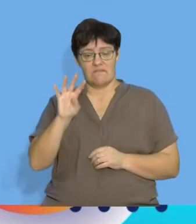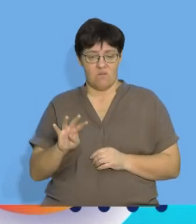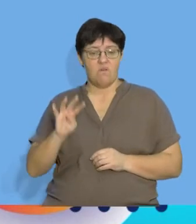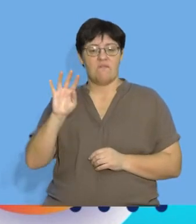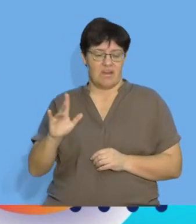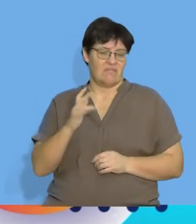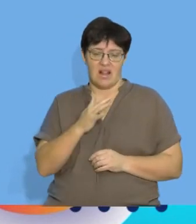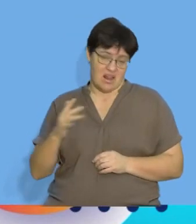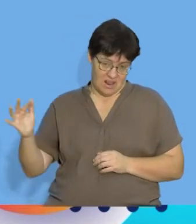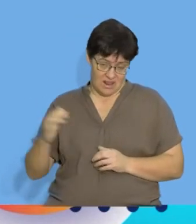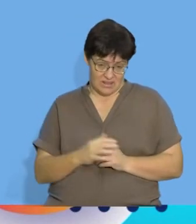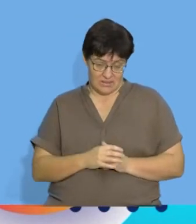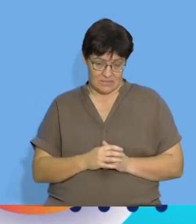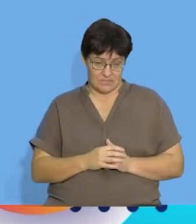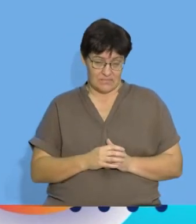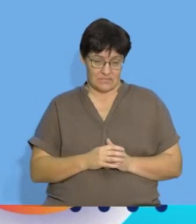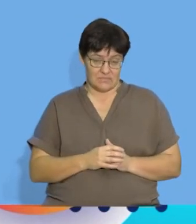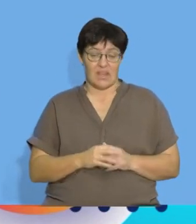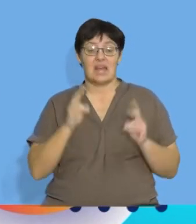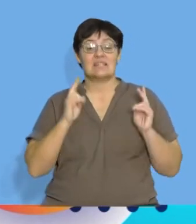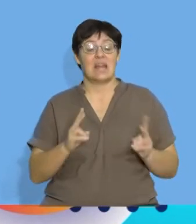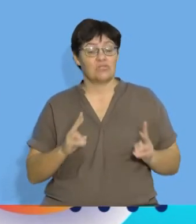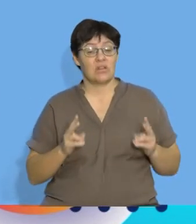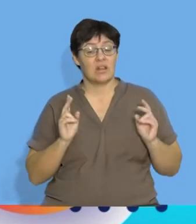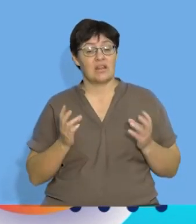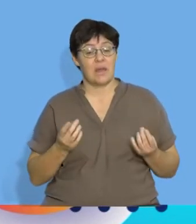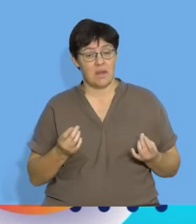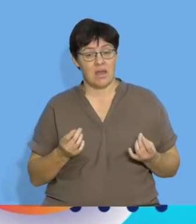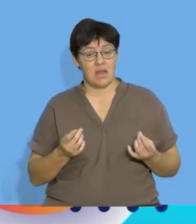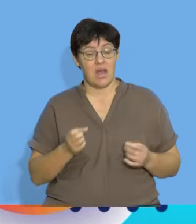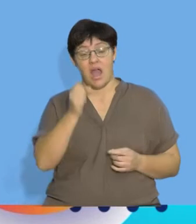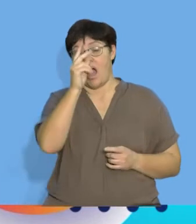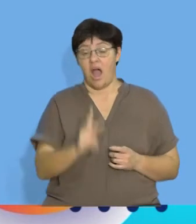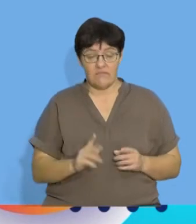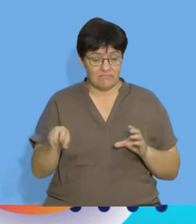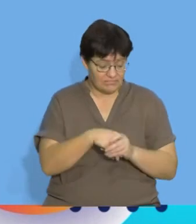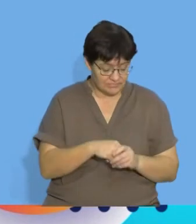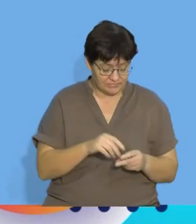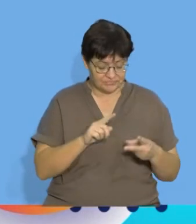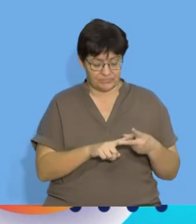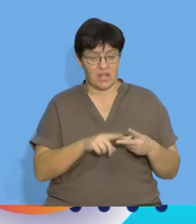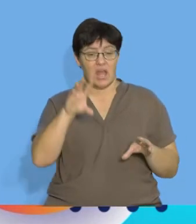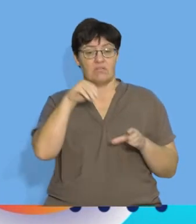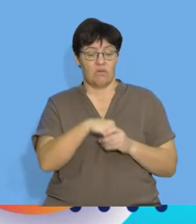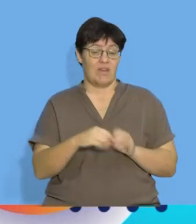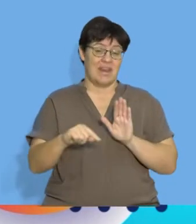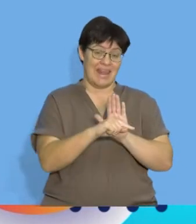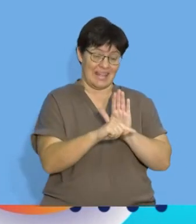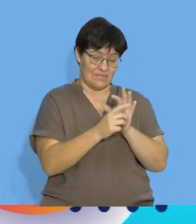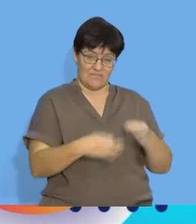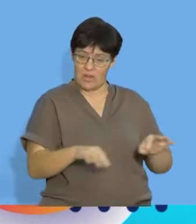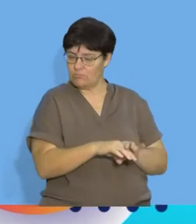3, 4, going the whole way up. Natural numbers do not include fractions, they do not include